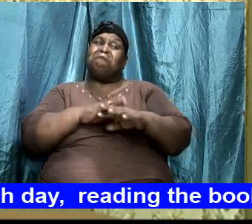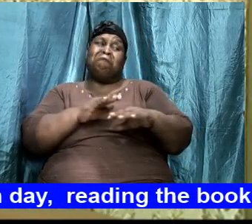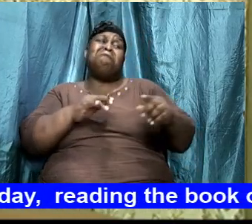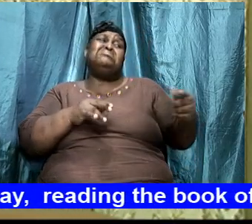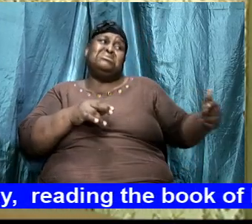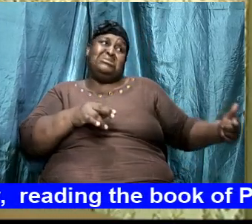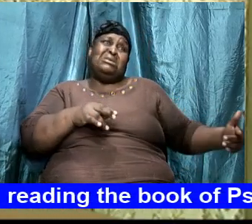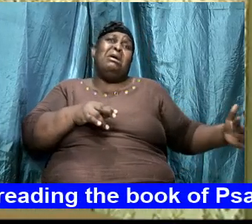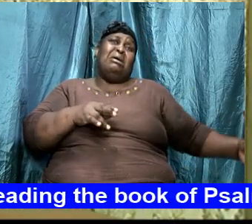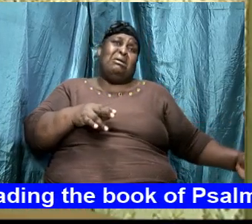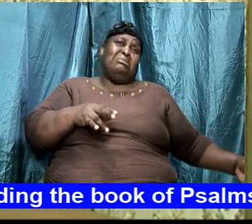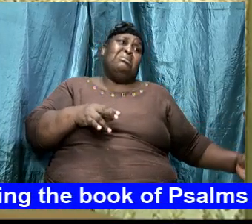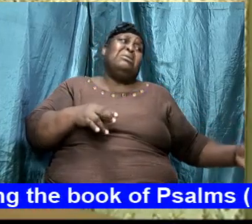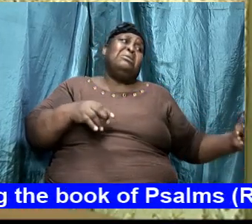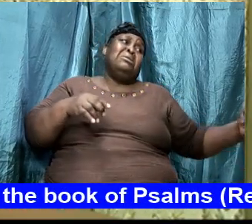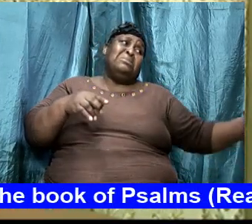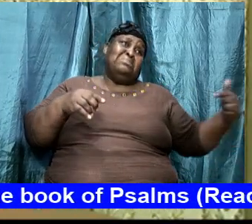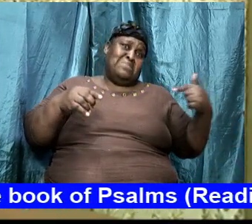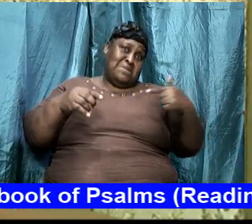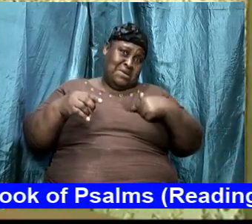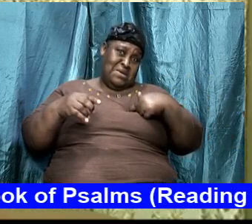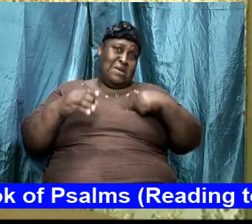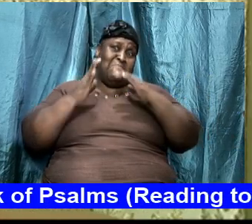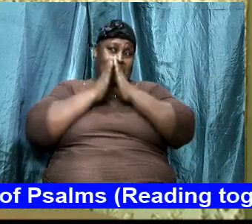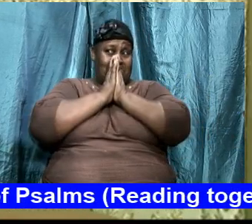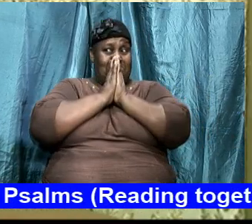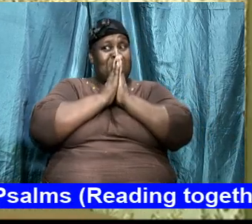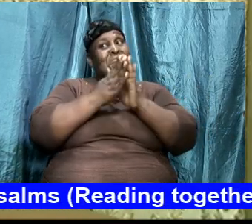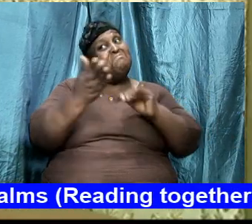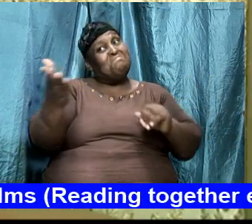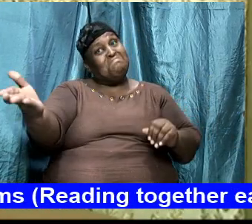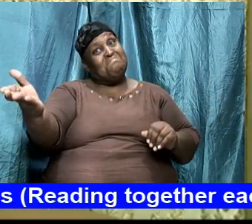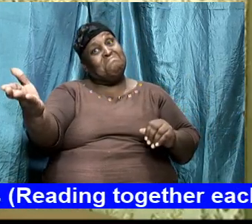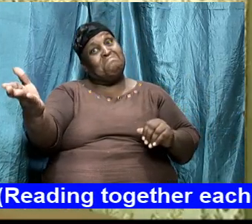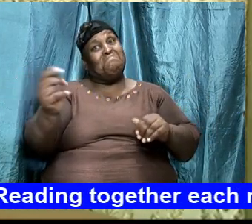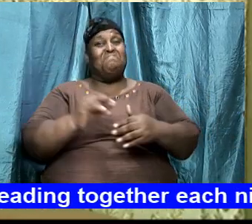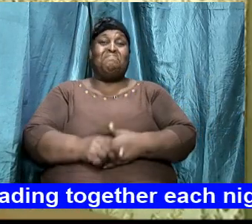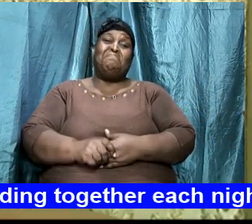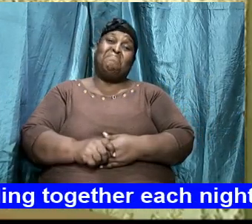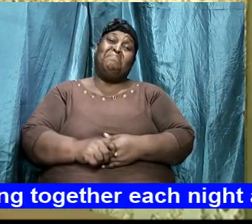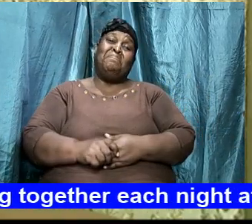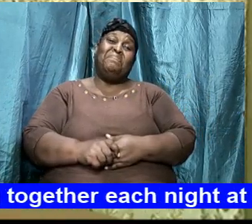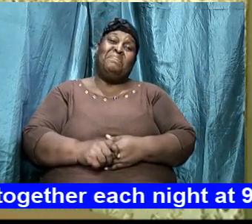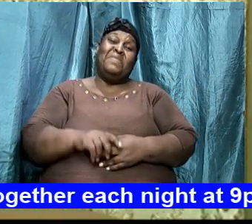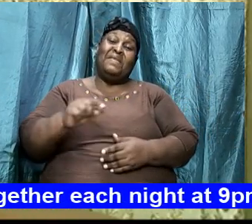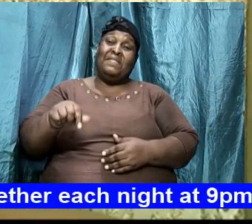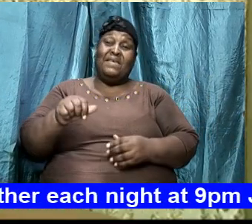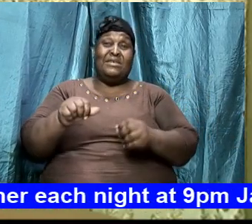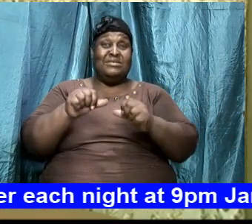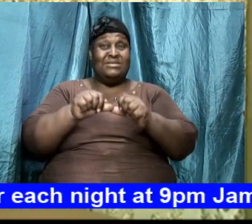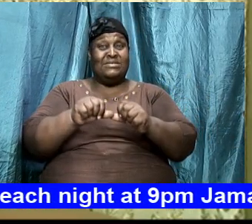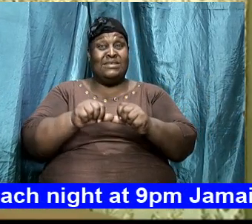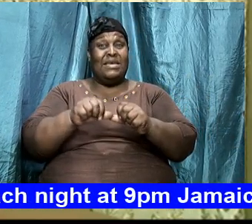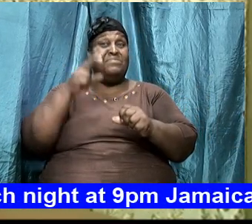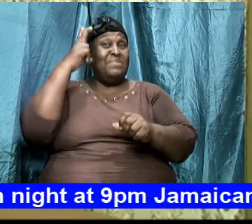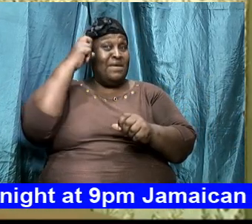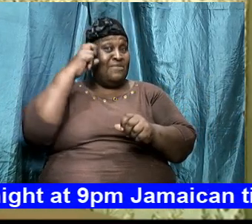the adversary this same adversary is going to take the battle at your doorstep